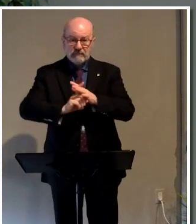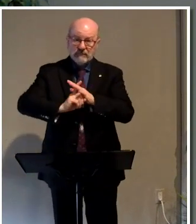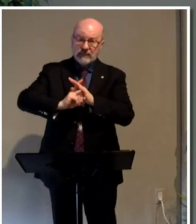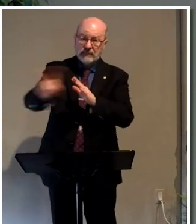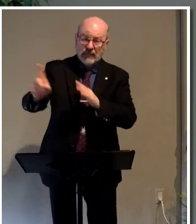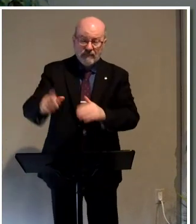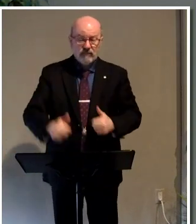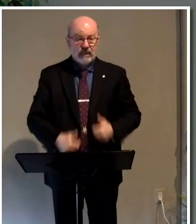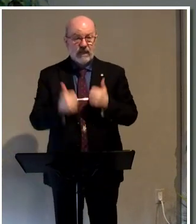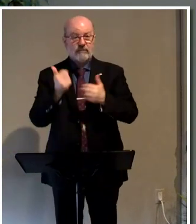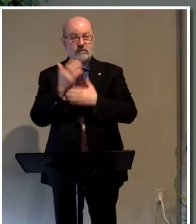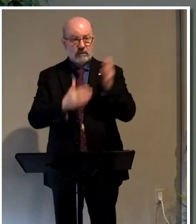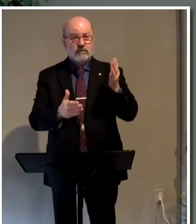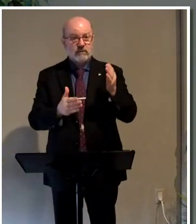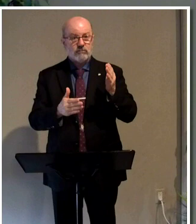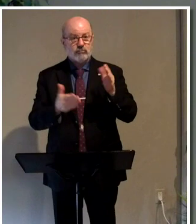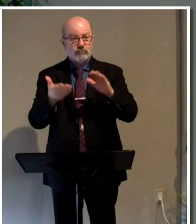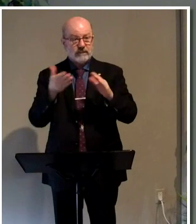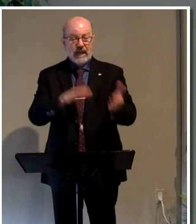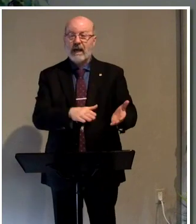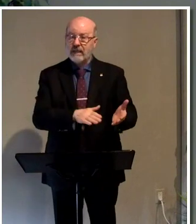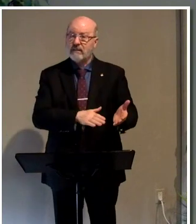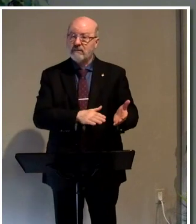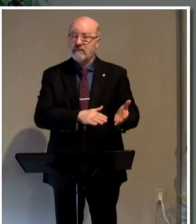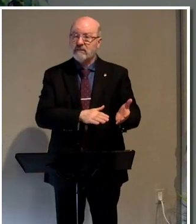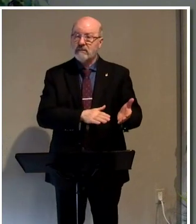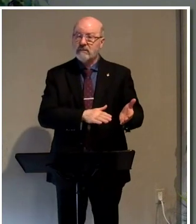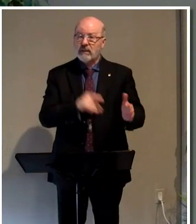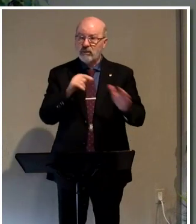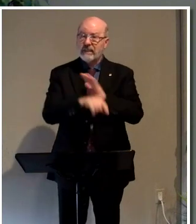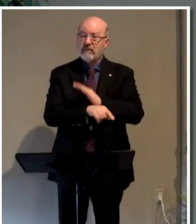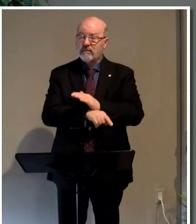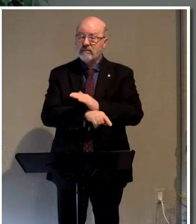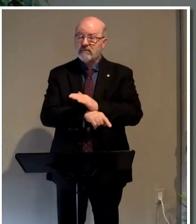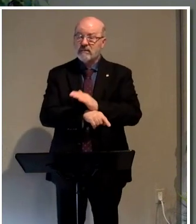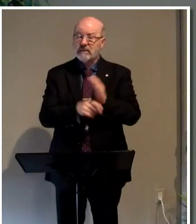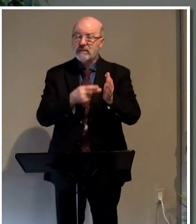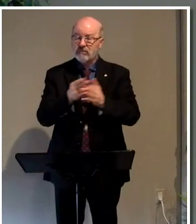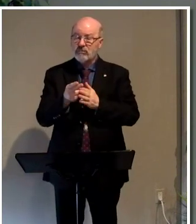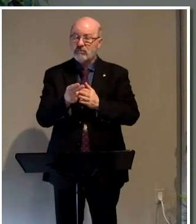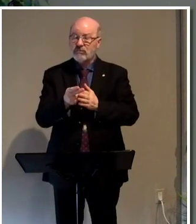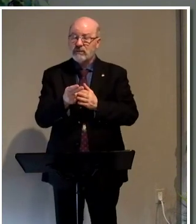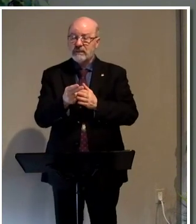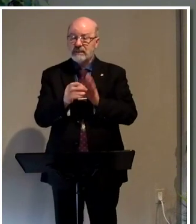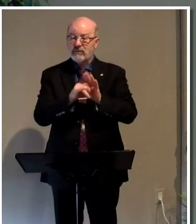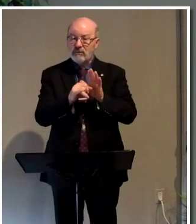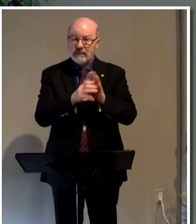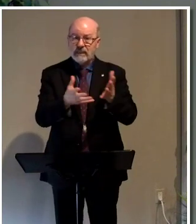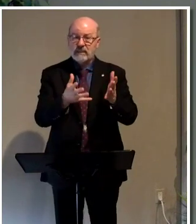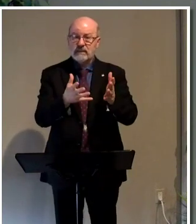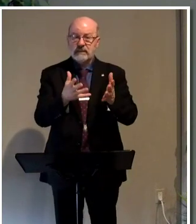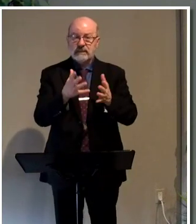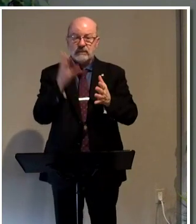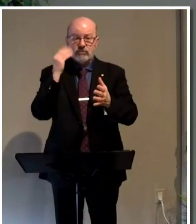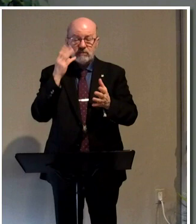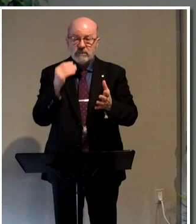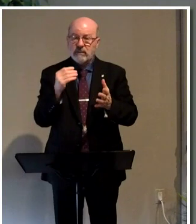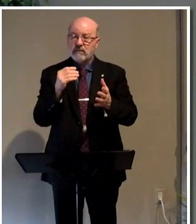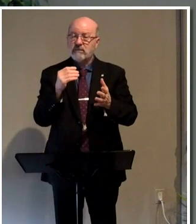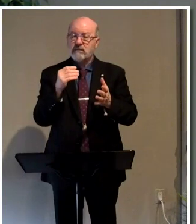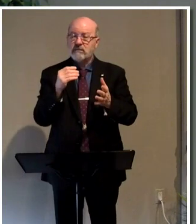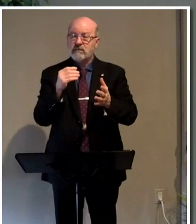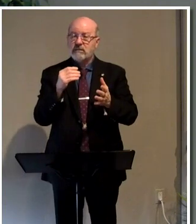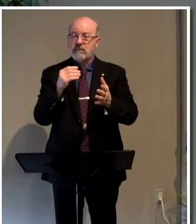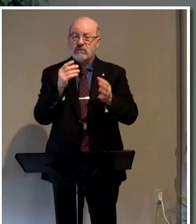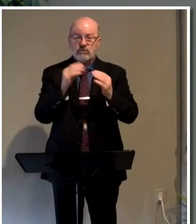lives. And some of them, indeed, did die. This truth and that their identity and experience should actually